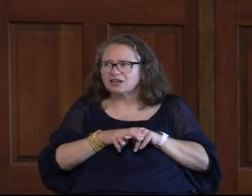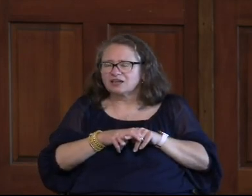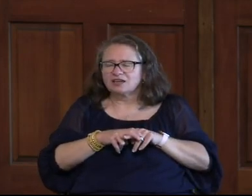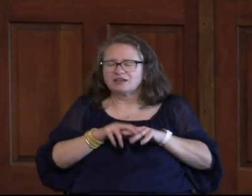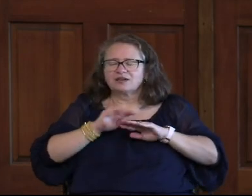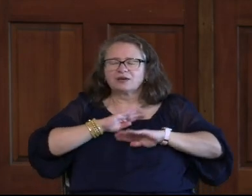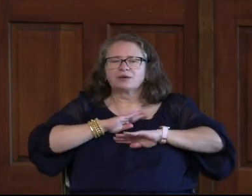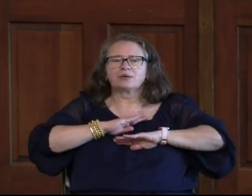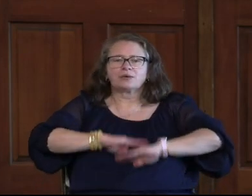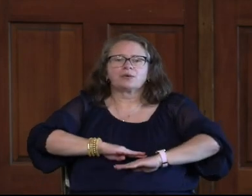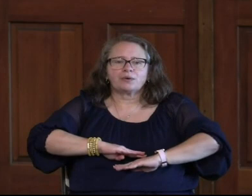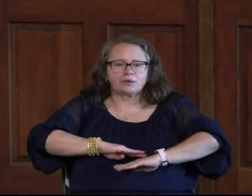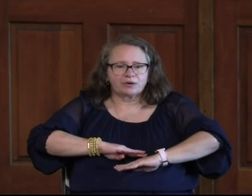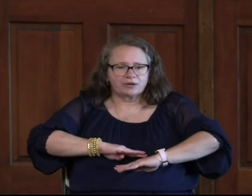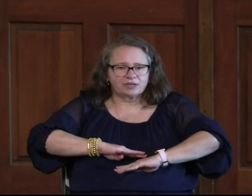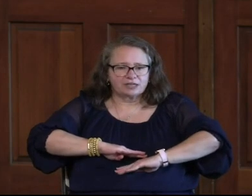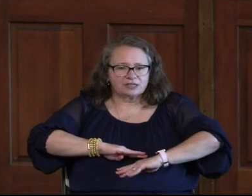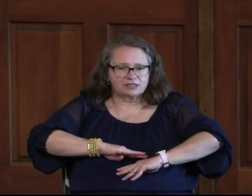Breathe